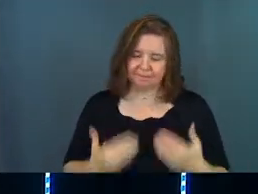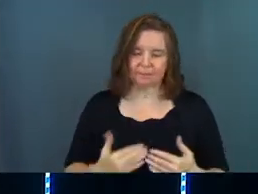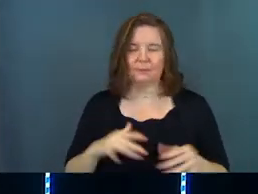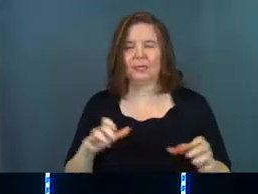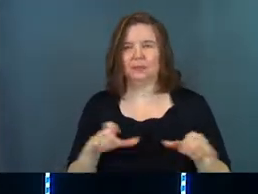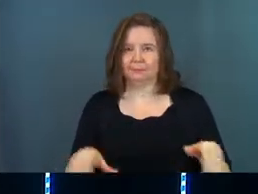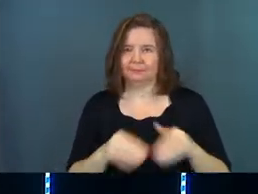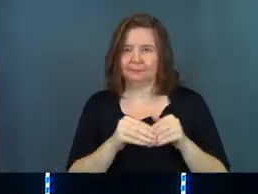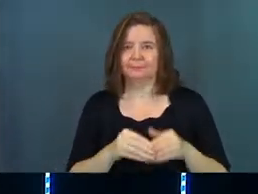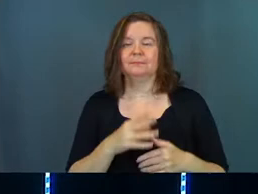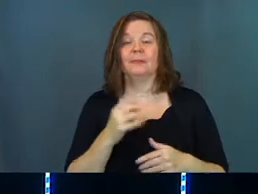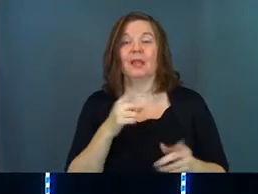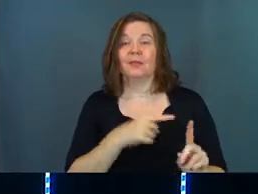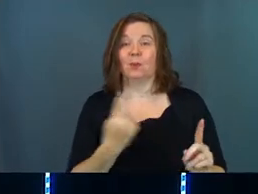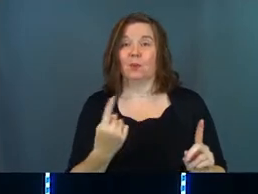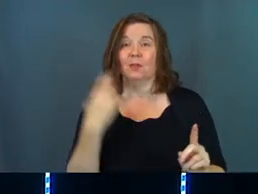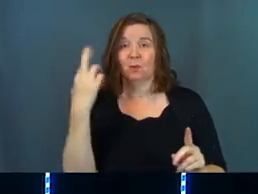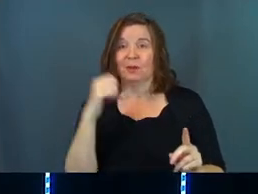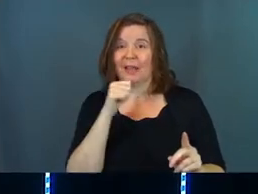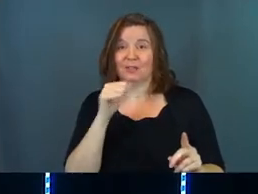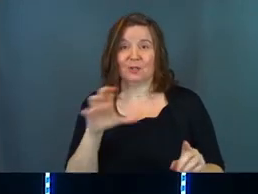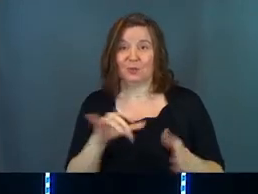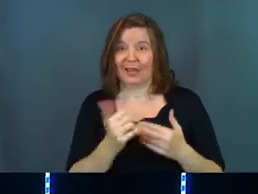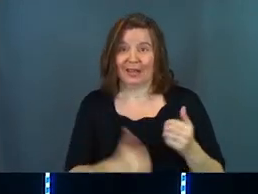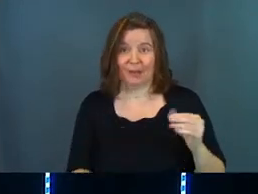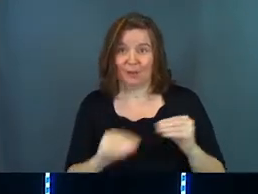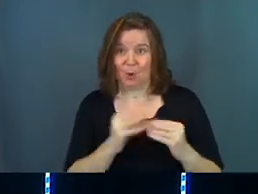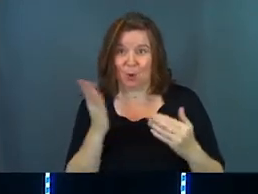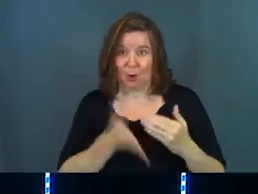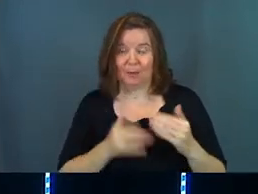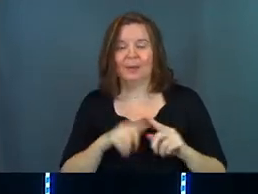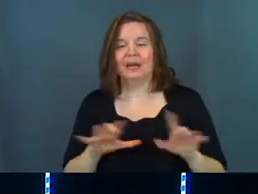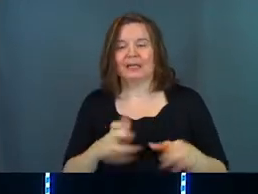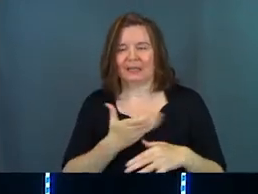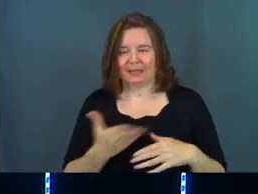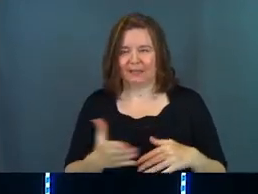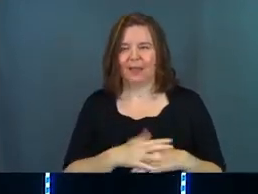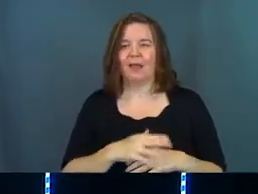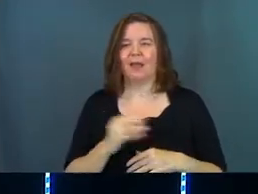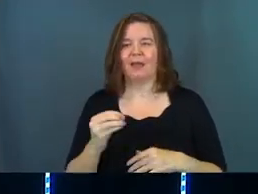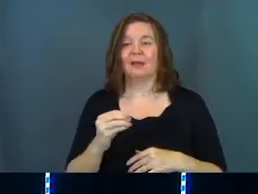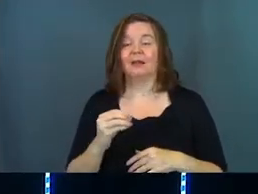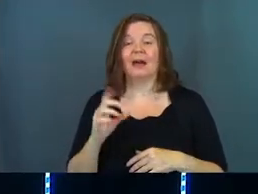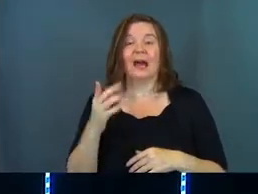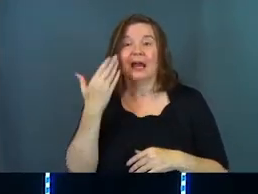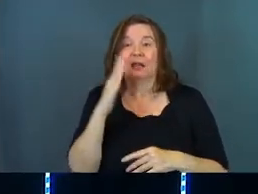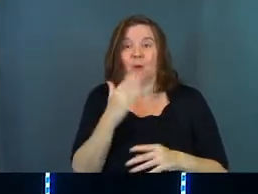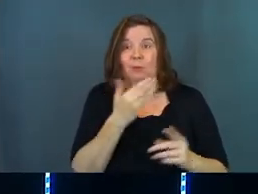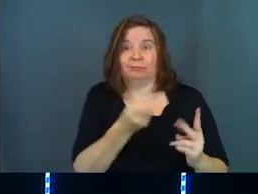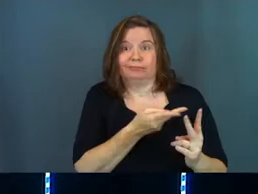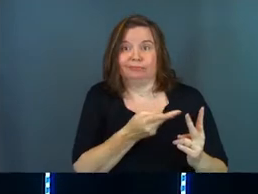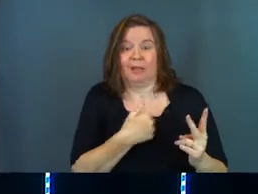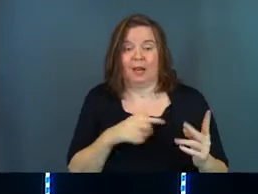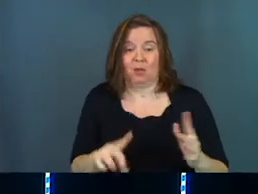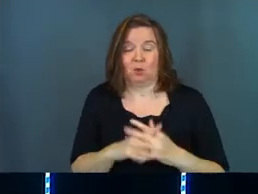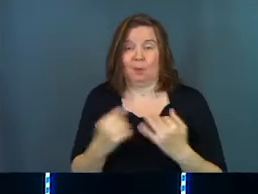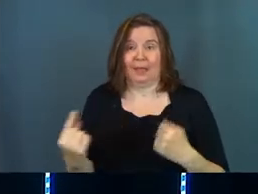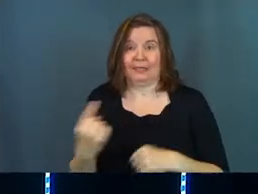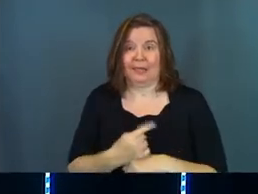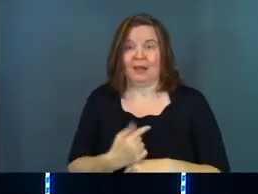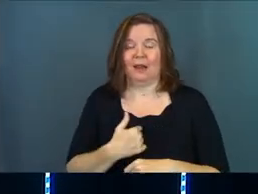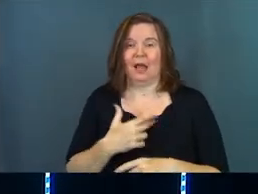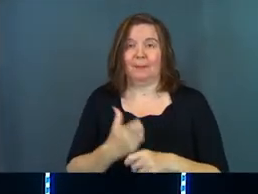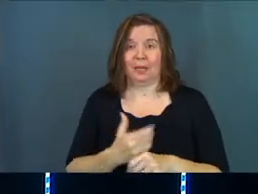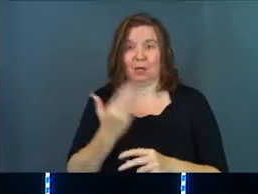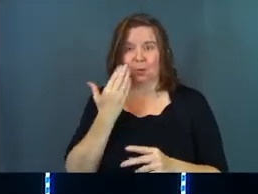and did the thing. And, and this is one of the reasons I don't do that anymore, but I did the thing. And, um, I didn't know the bride and groom and showed up that day